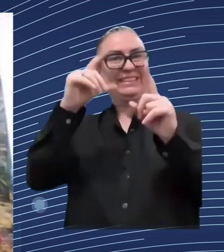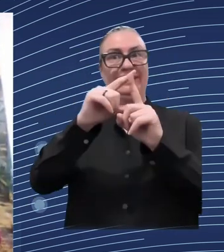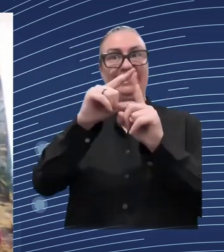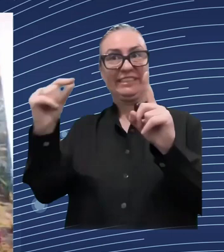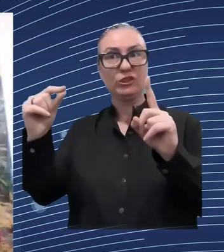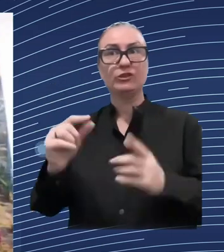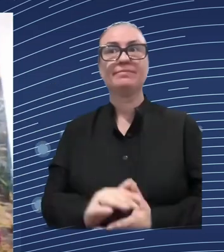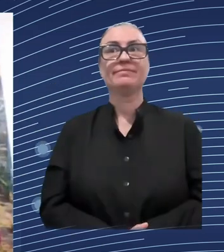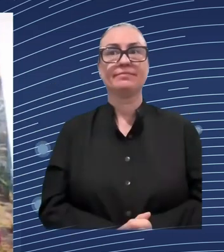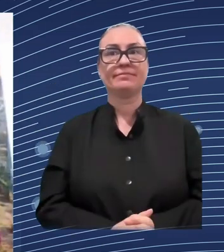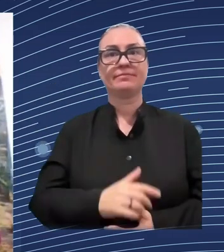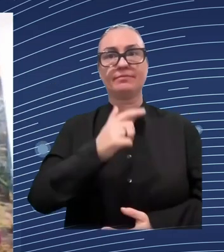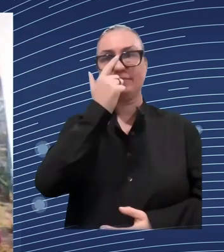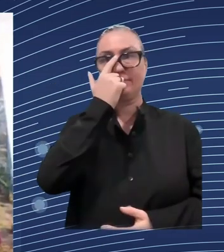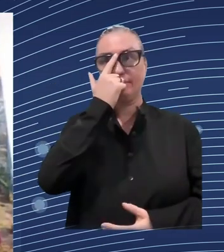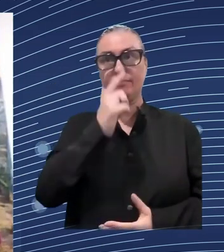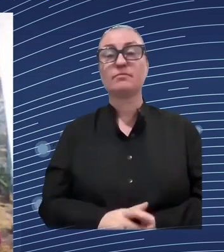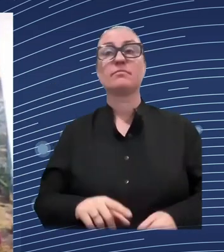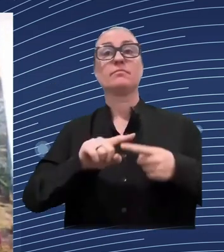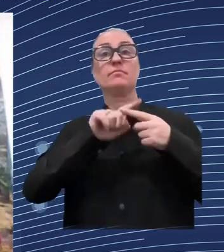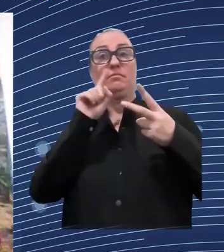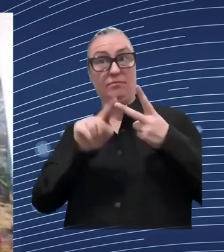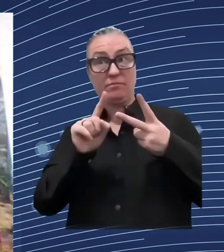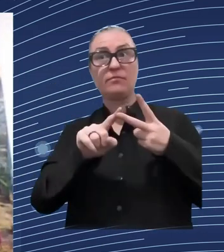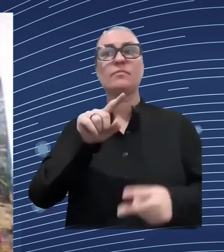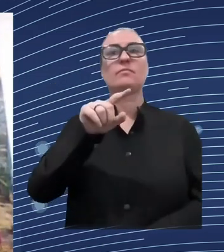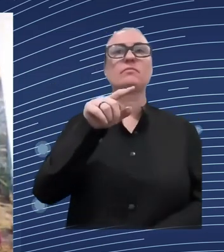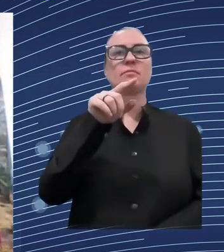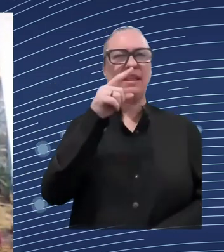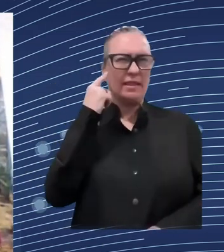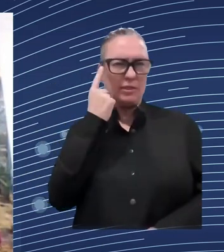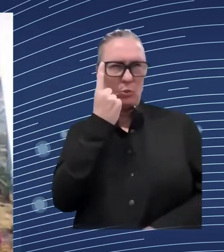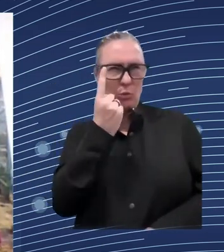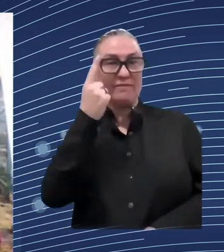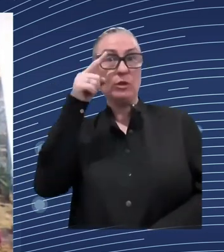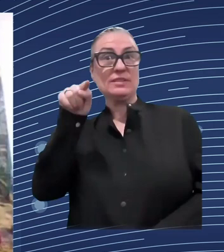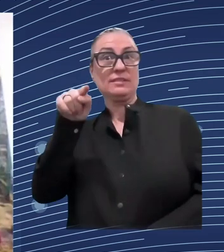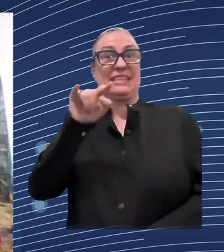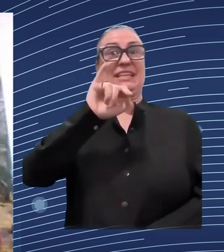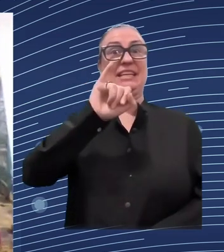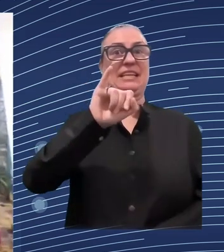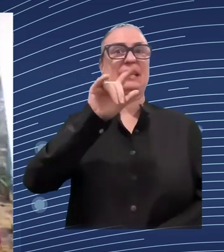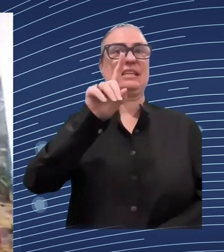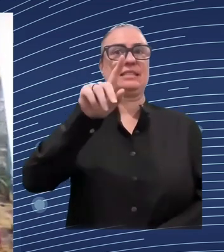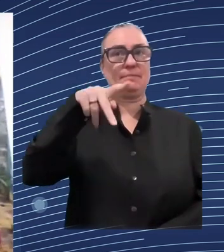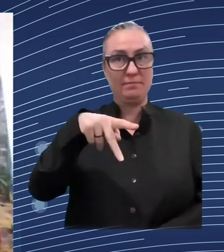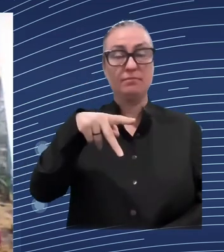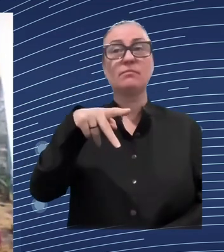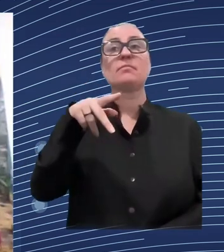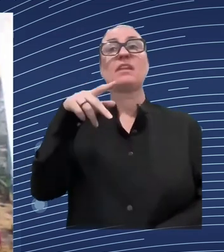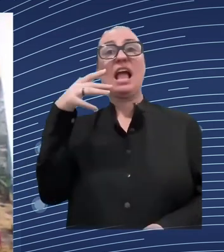and skills pre-archarge to make a step towards a new professions and uh